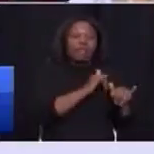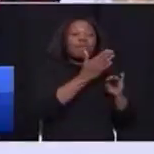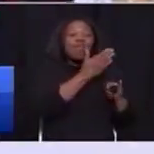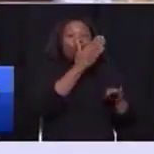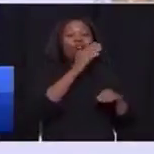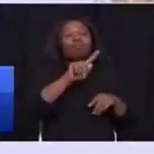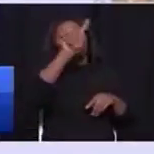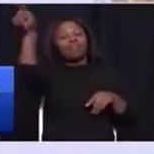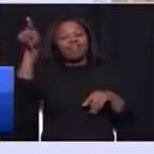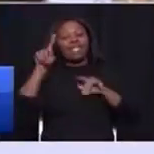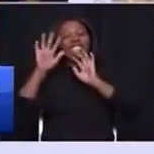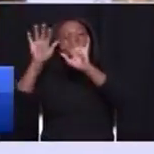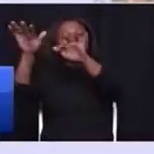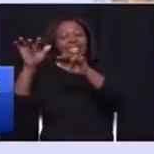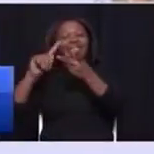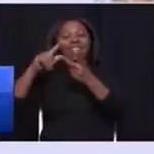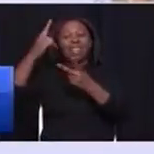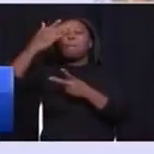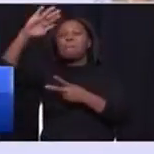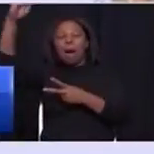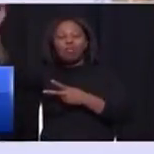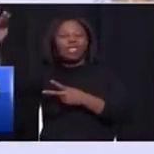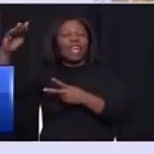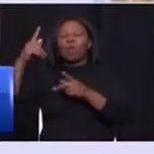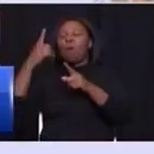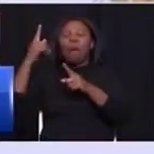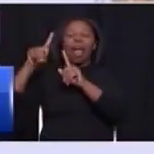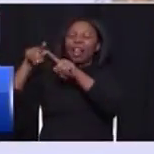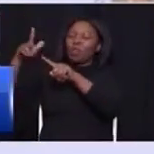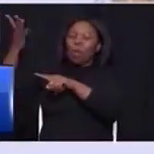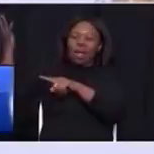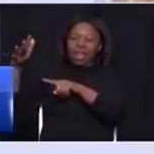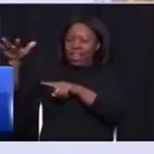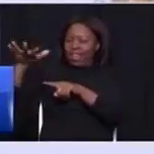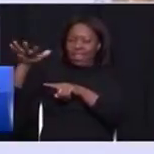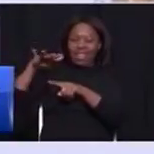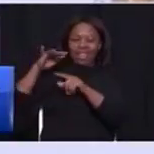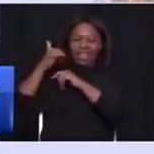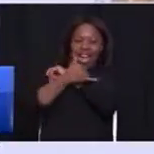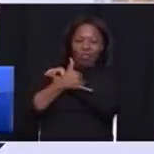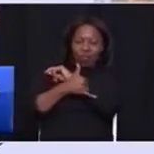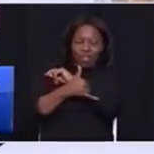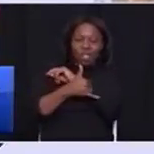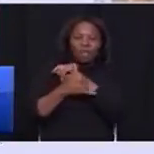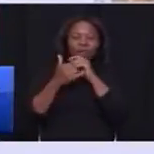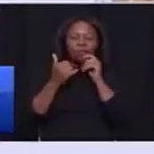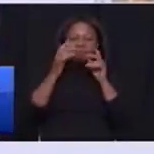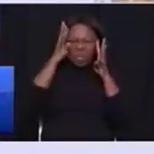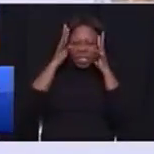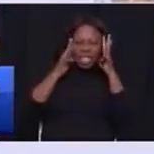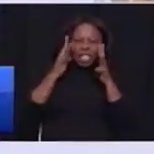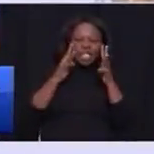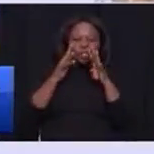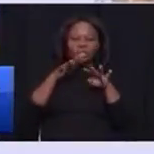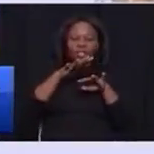go to the sea, to the mountains, and elsewhere in our country. The creative and cultural industries have